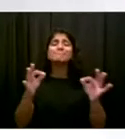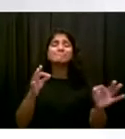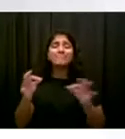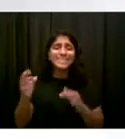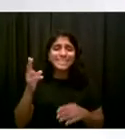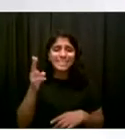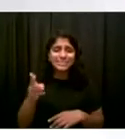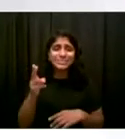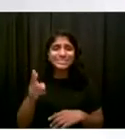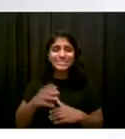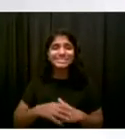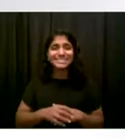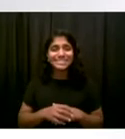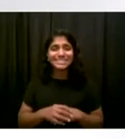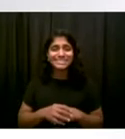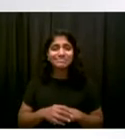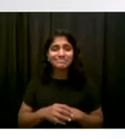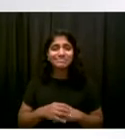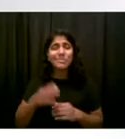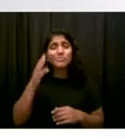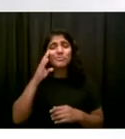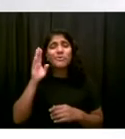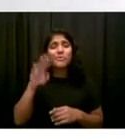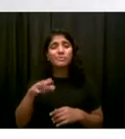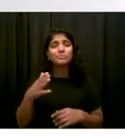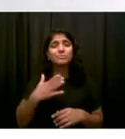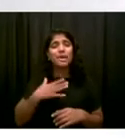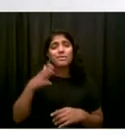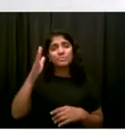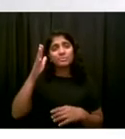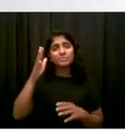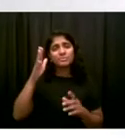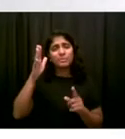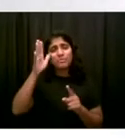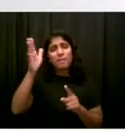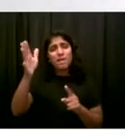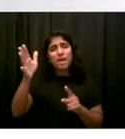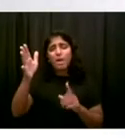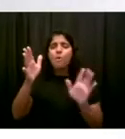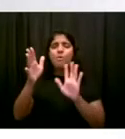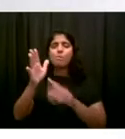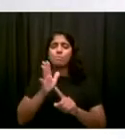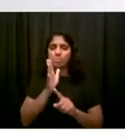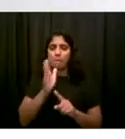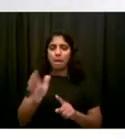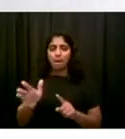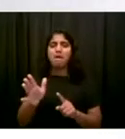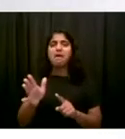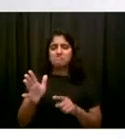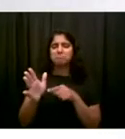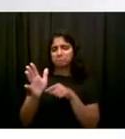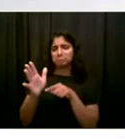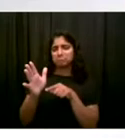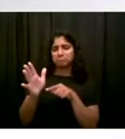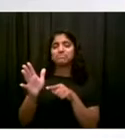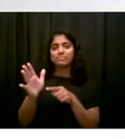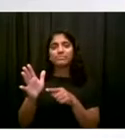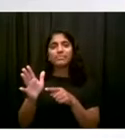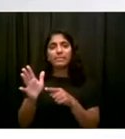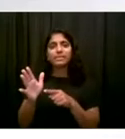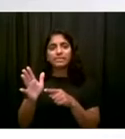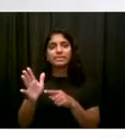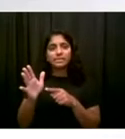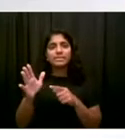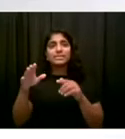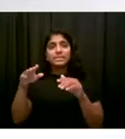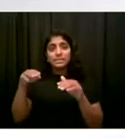not my grandmother, but my great-great-grandmother, was treated at Coney Island Hospital when she broke her hip about